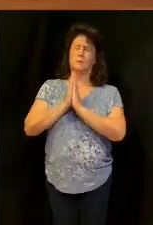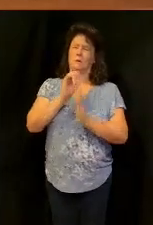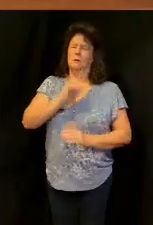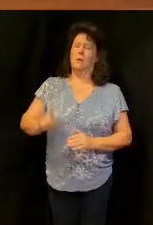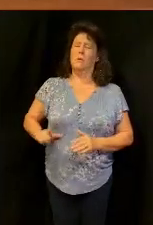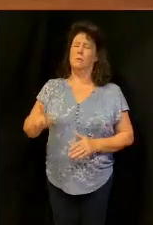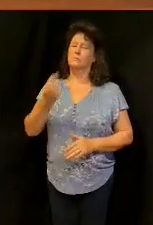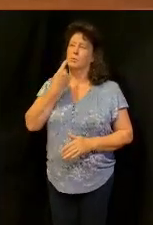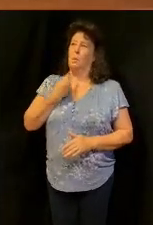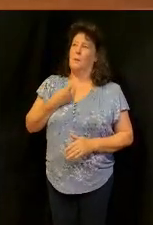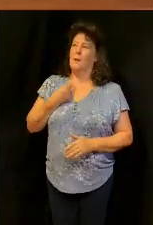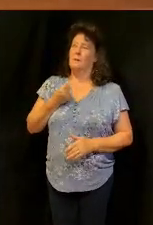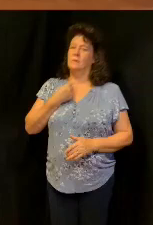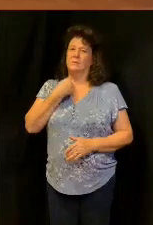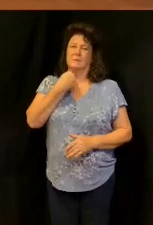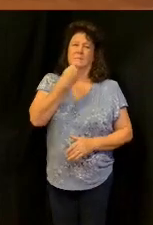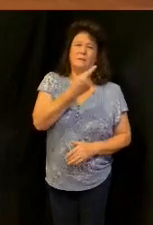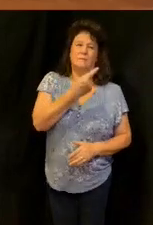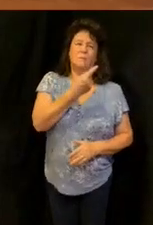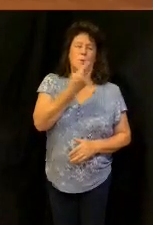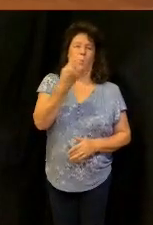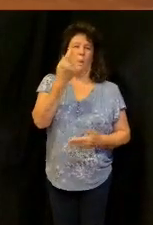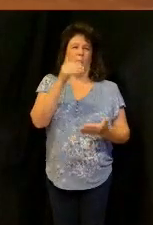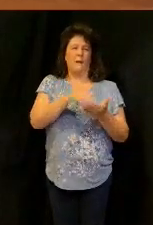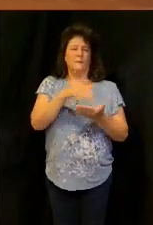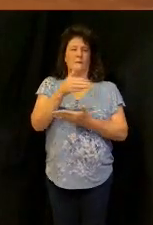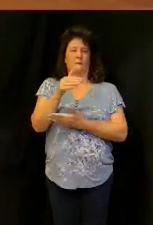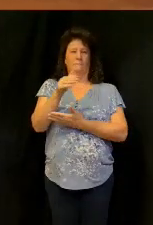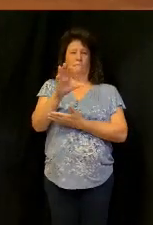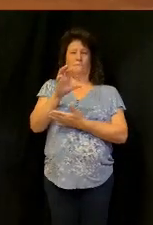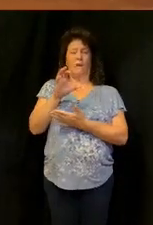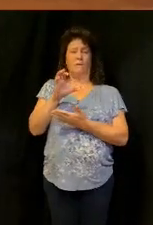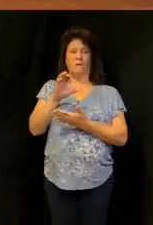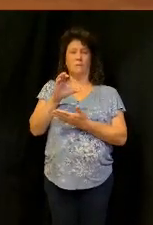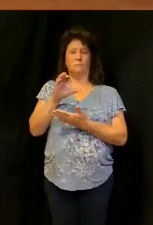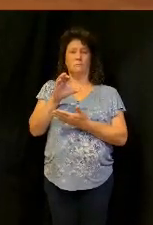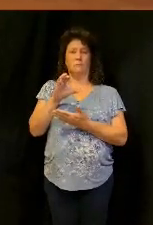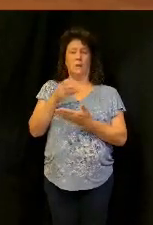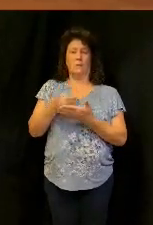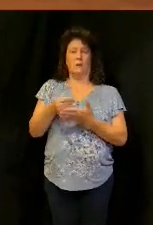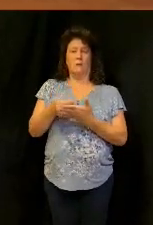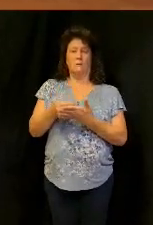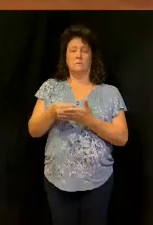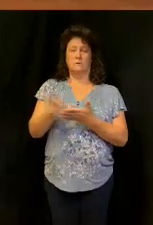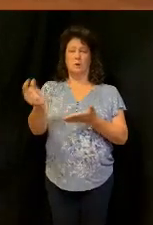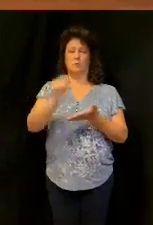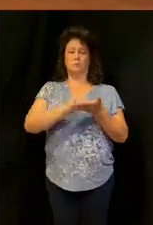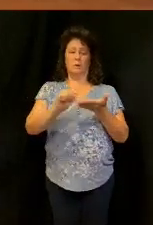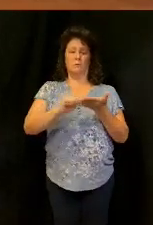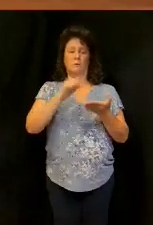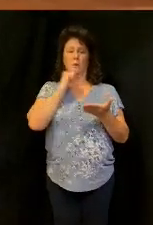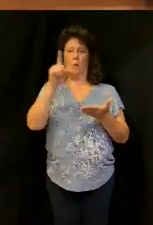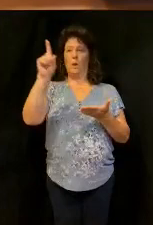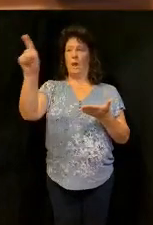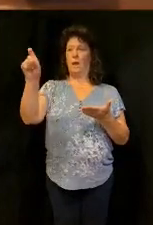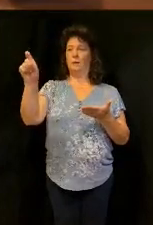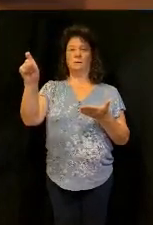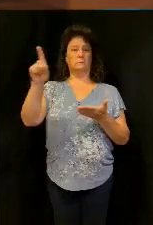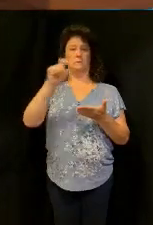to give you $1500 so I'm writing the check here it is don't ask me any questions I'm out